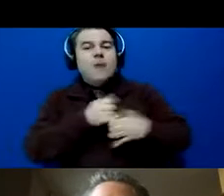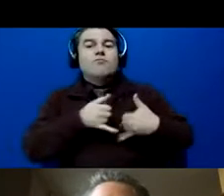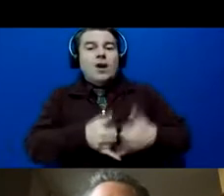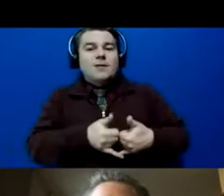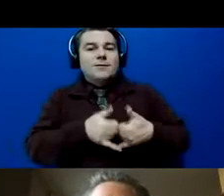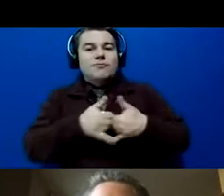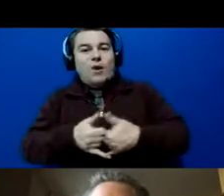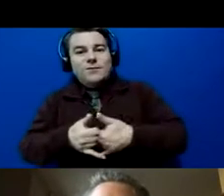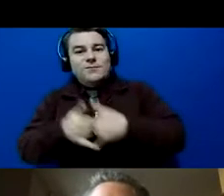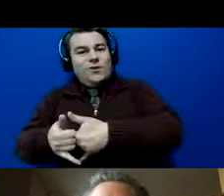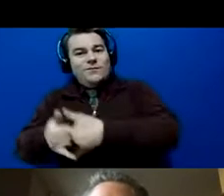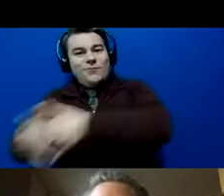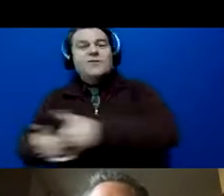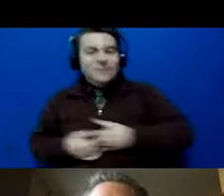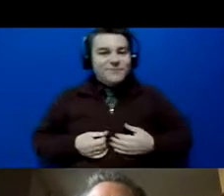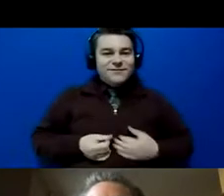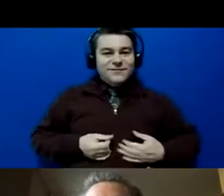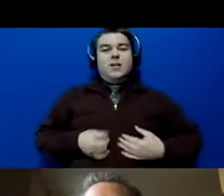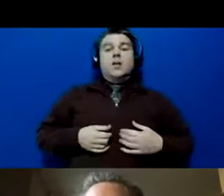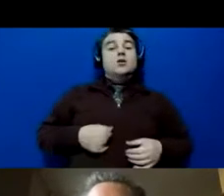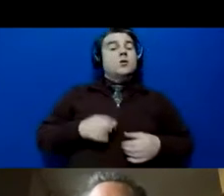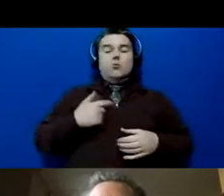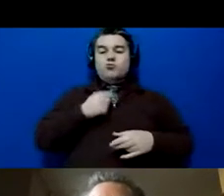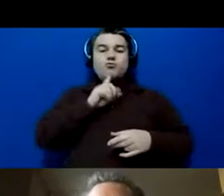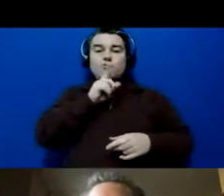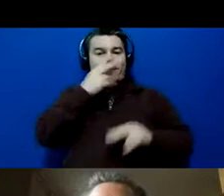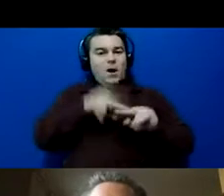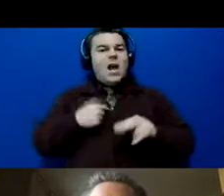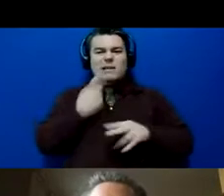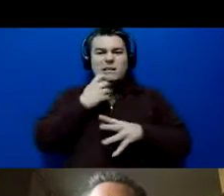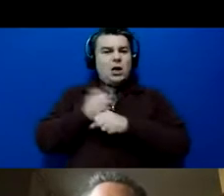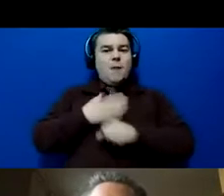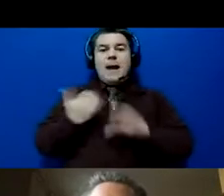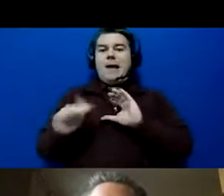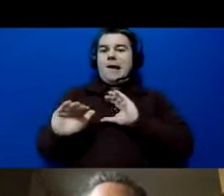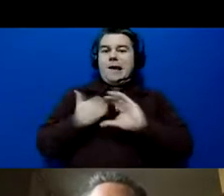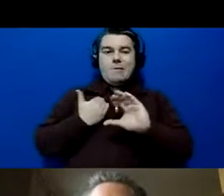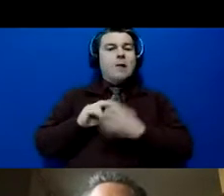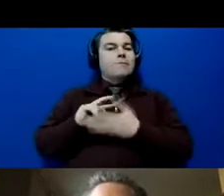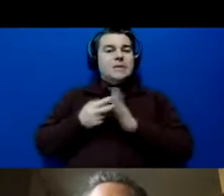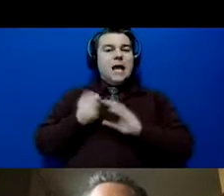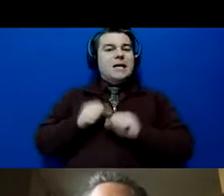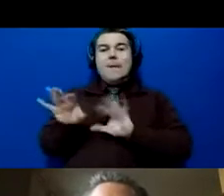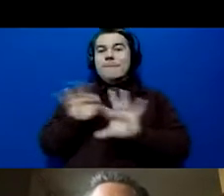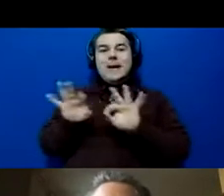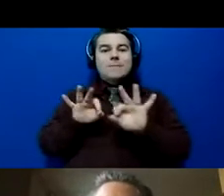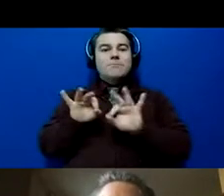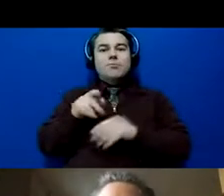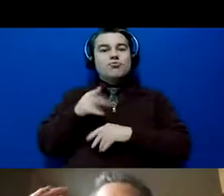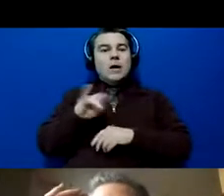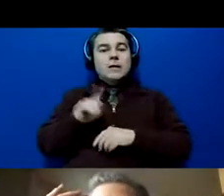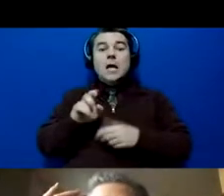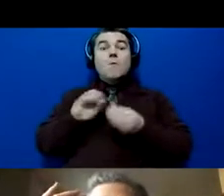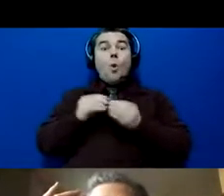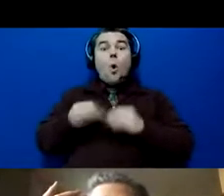It's really, really fun. I just got my email to where I can pick prizes. The higher rank you go,